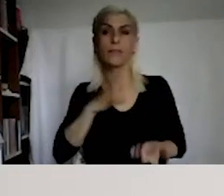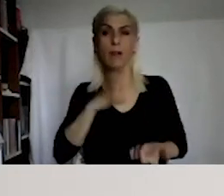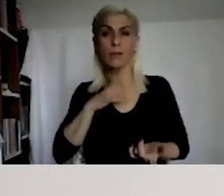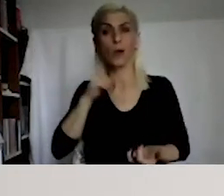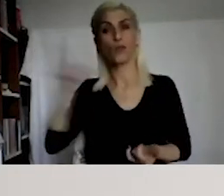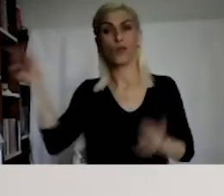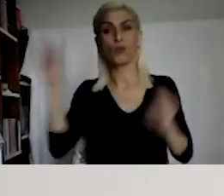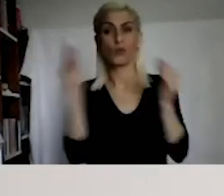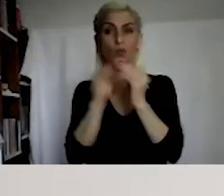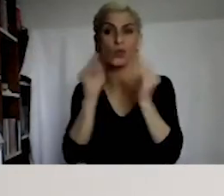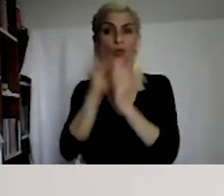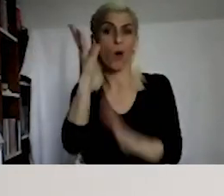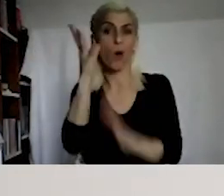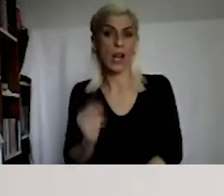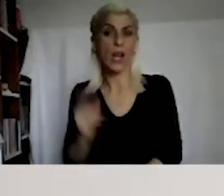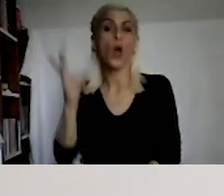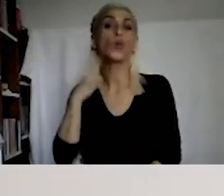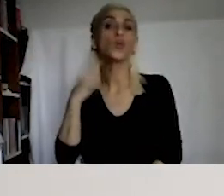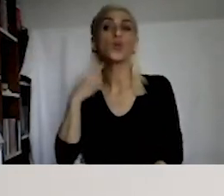criminals.